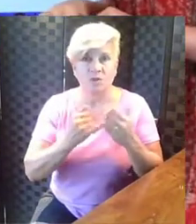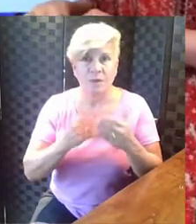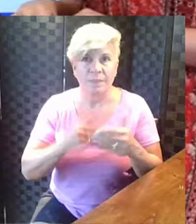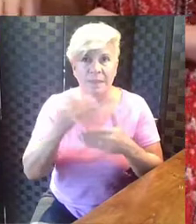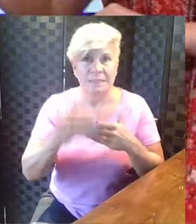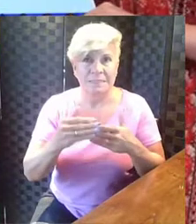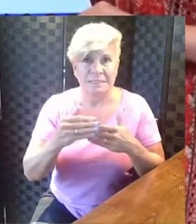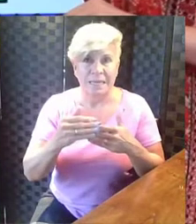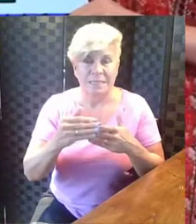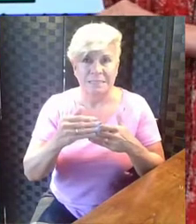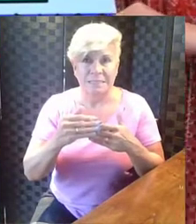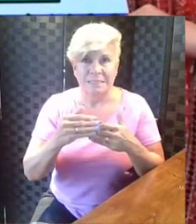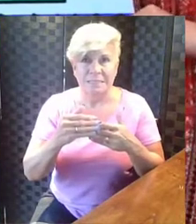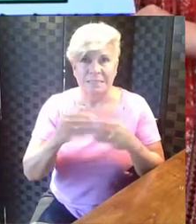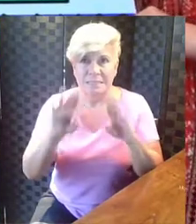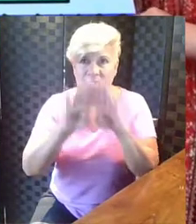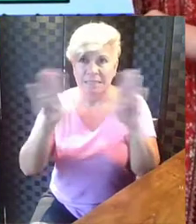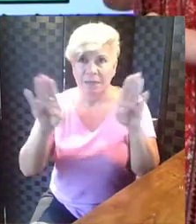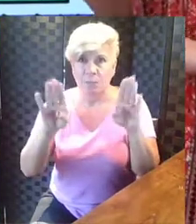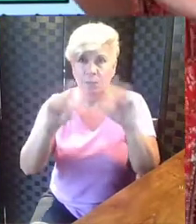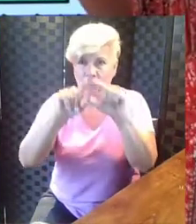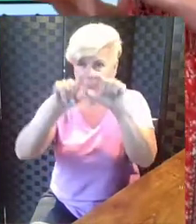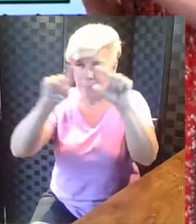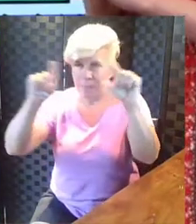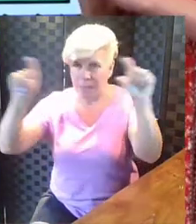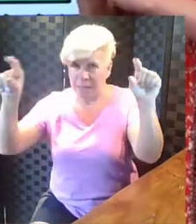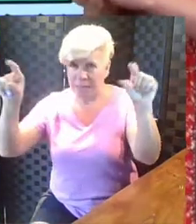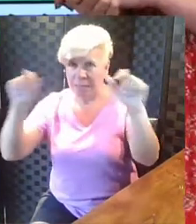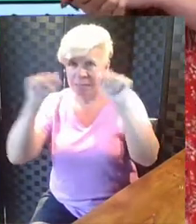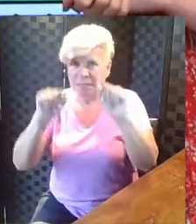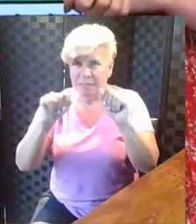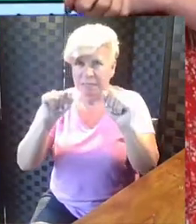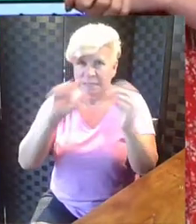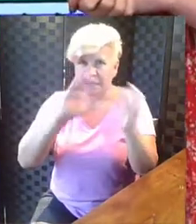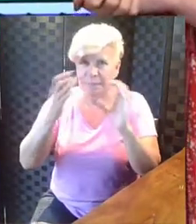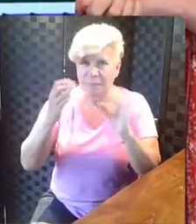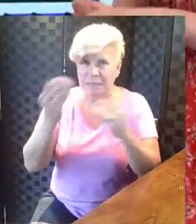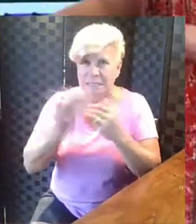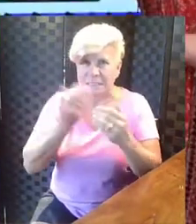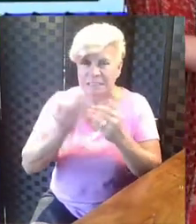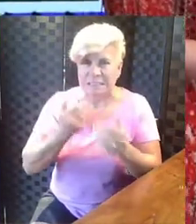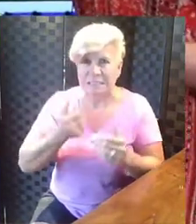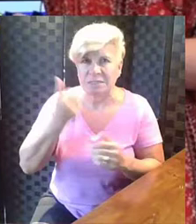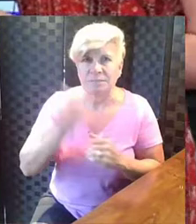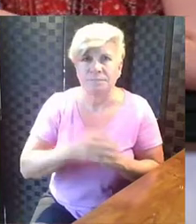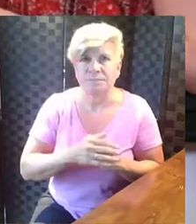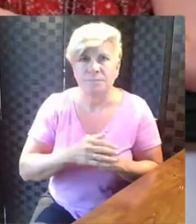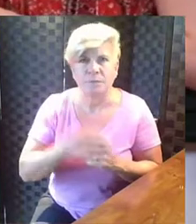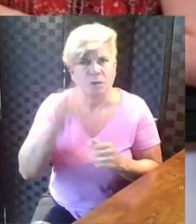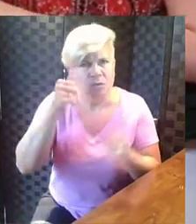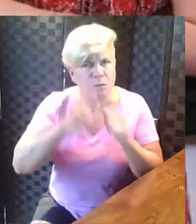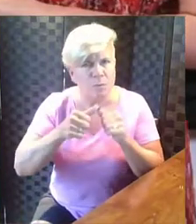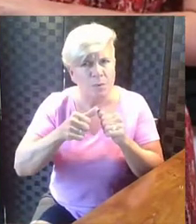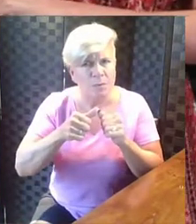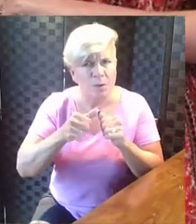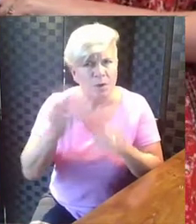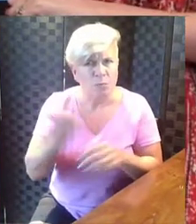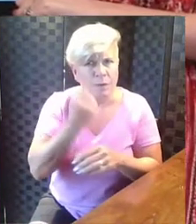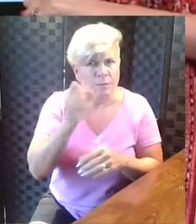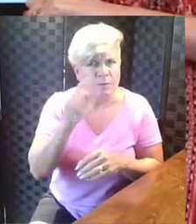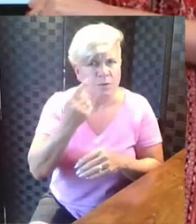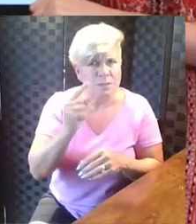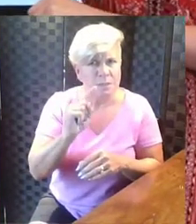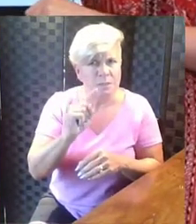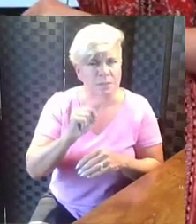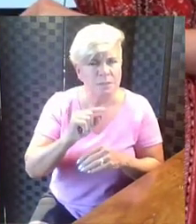next slide. And I'm going to line them up. And we'll be able to compare them a little bit easier. So do you remember what I grabbed on my first